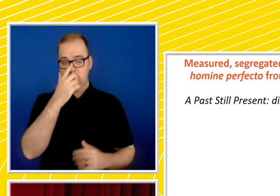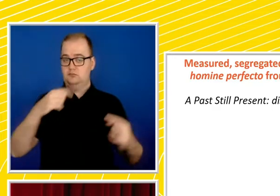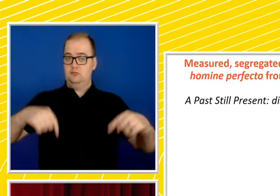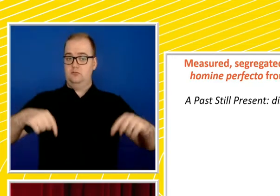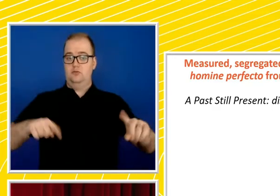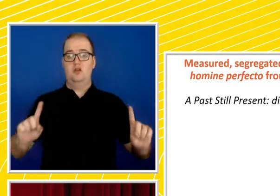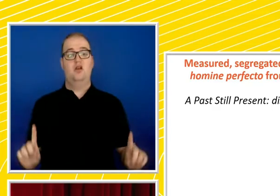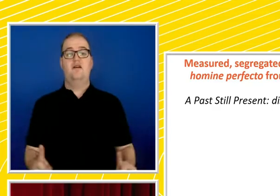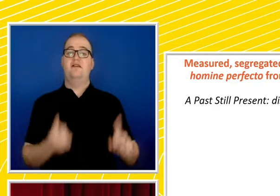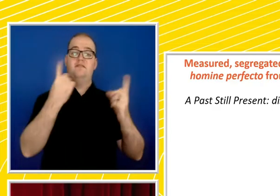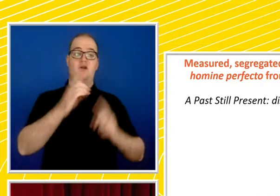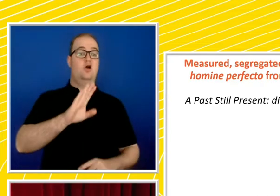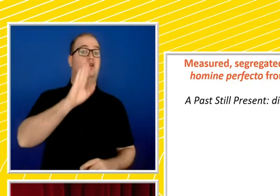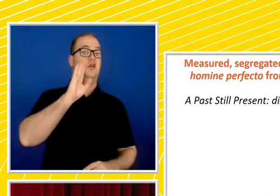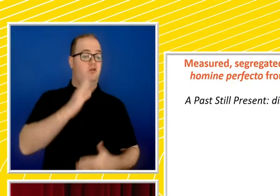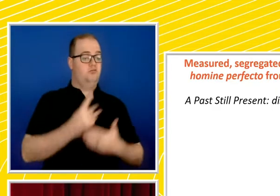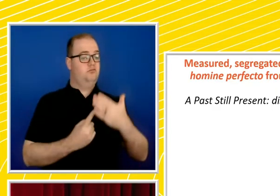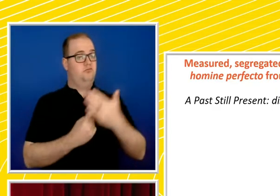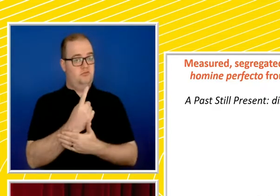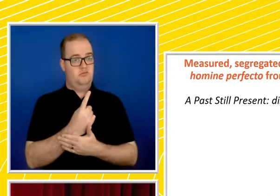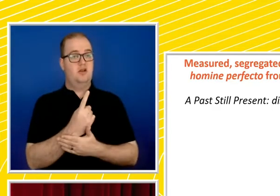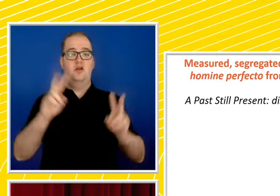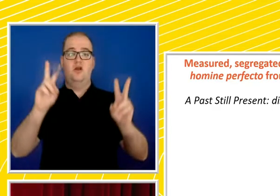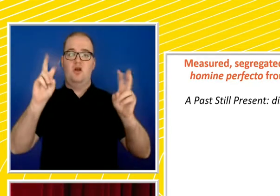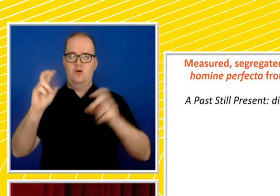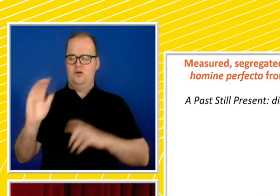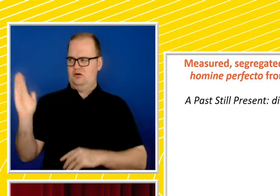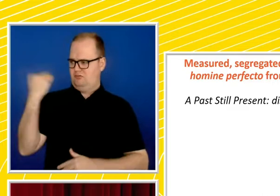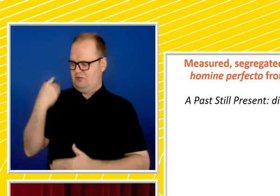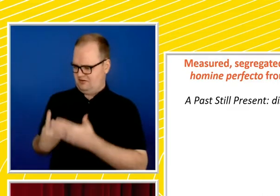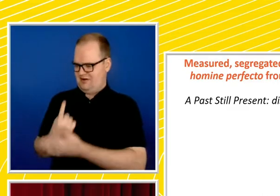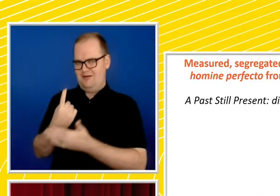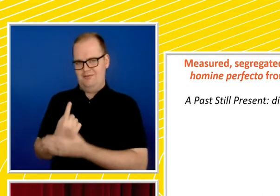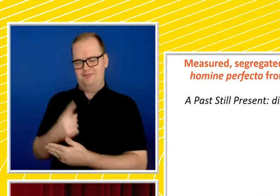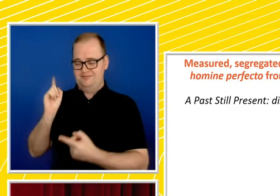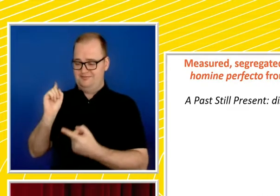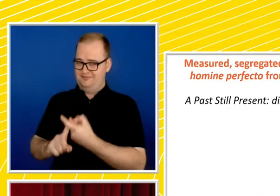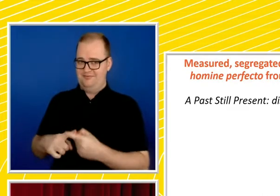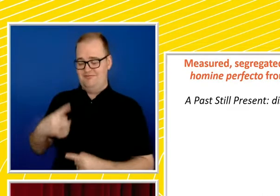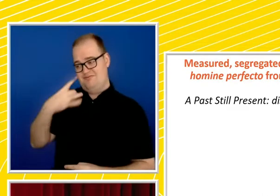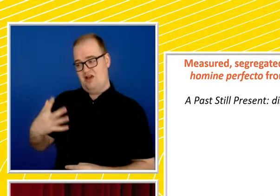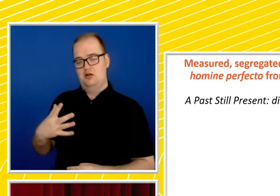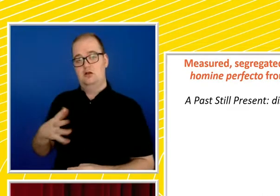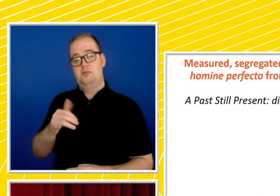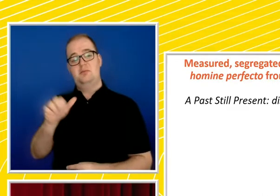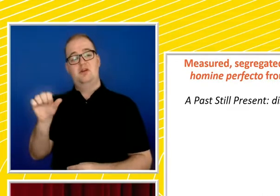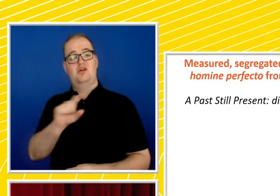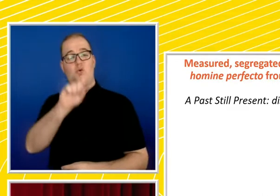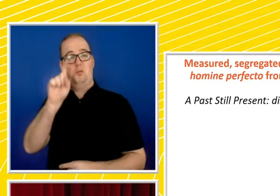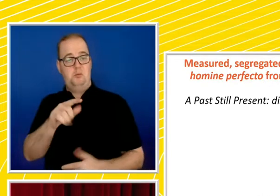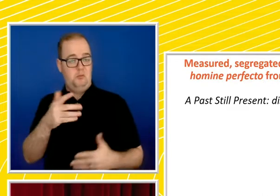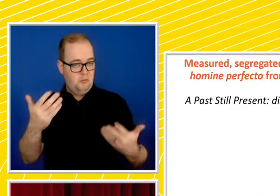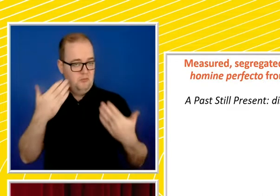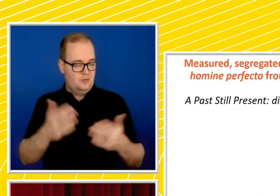of events entitled A Past Still Present. Perhaps there should be a question mark there, perhaps not. Disability Discrimination